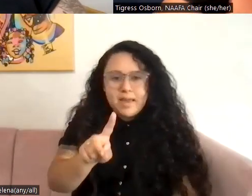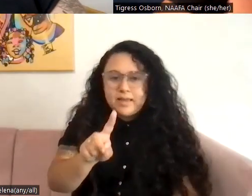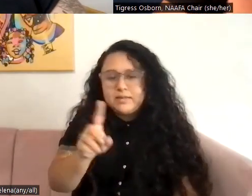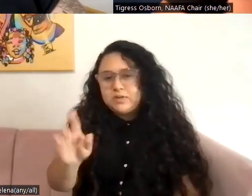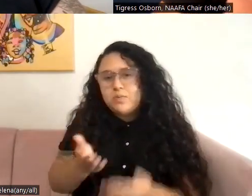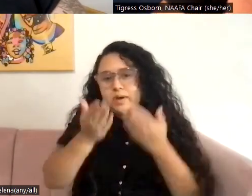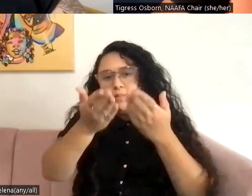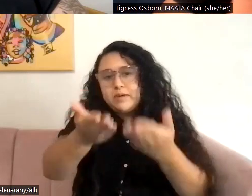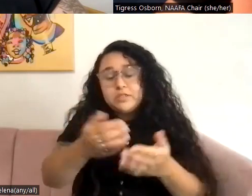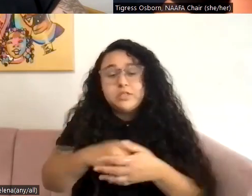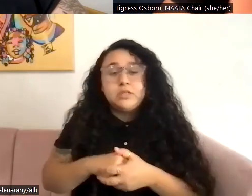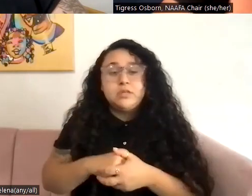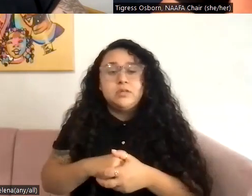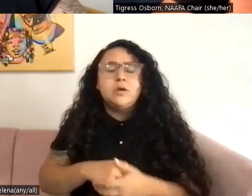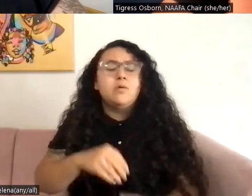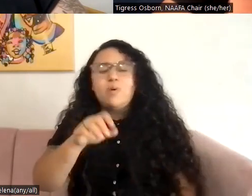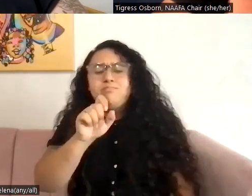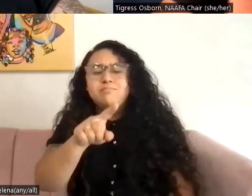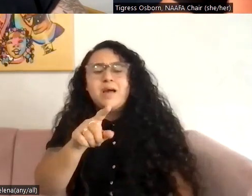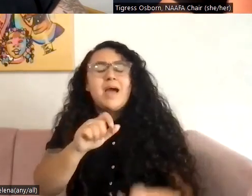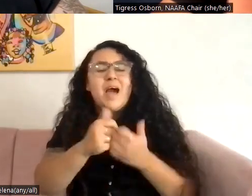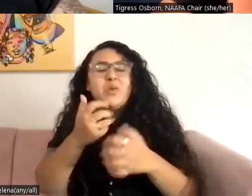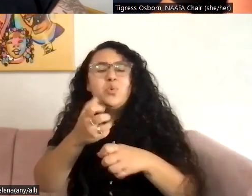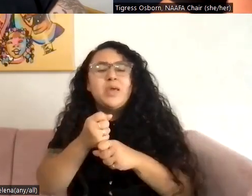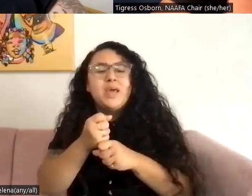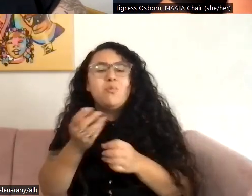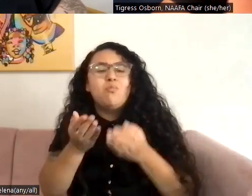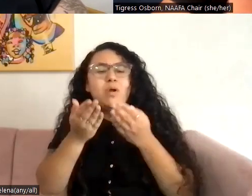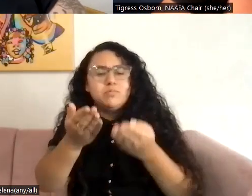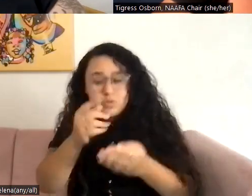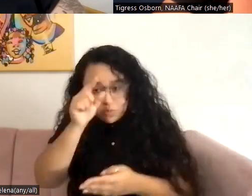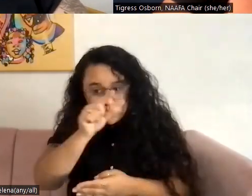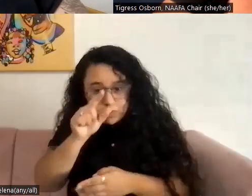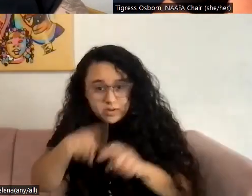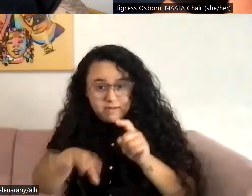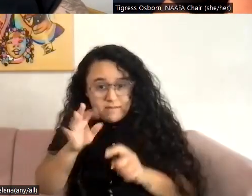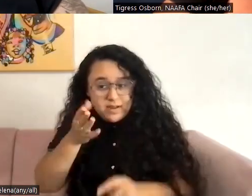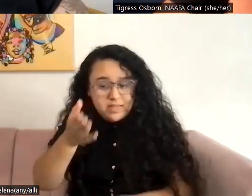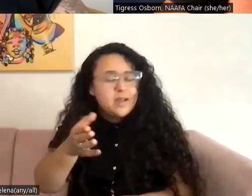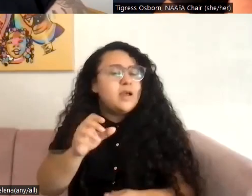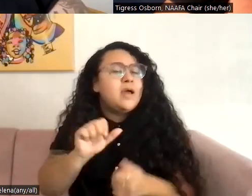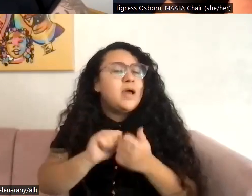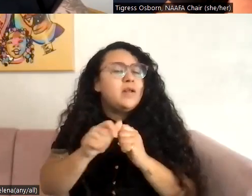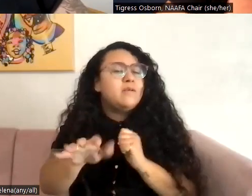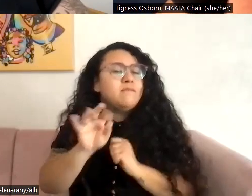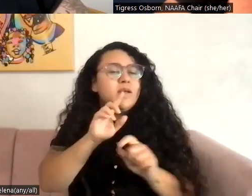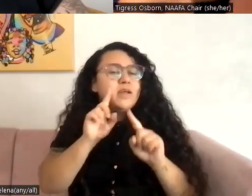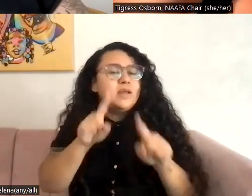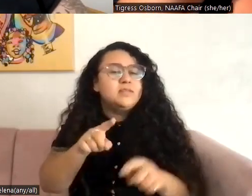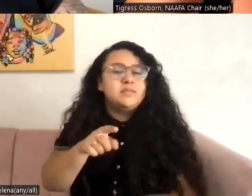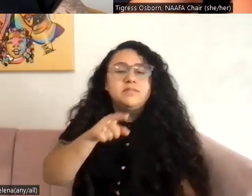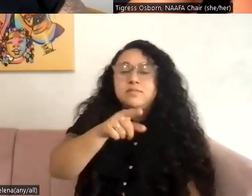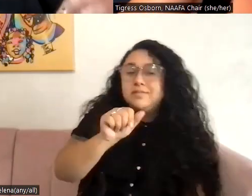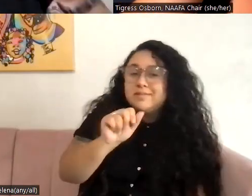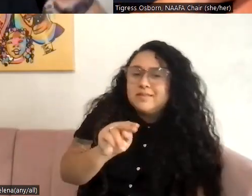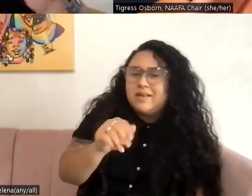recommendations when you, when you Google and you can't find the answer? Um, how else do you find answers? Um, this community is